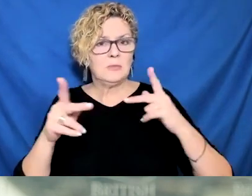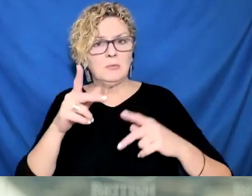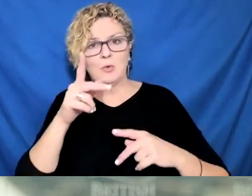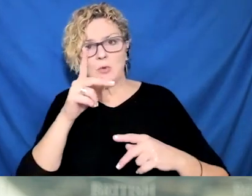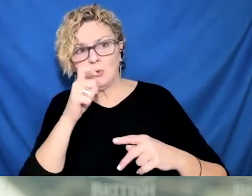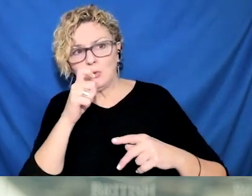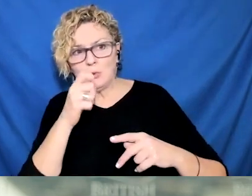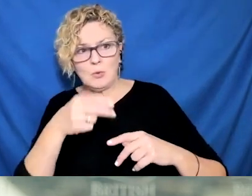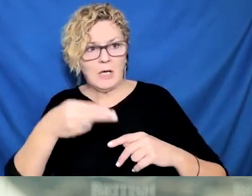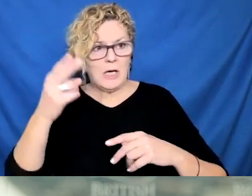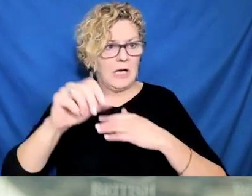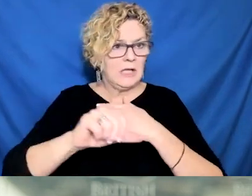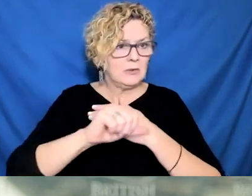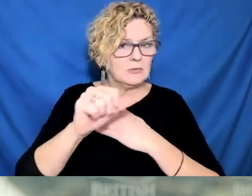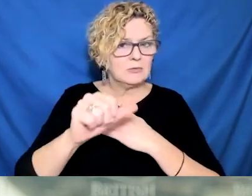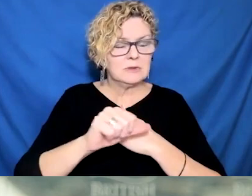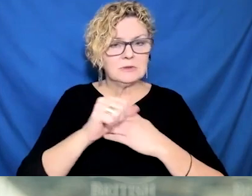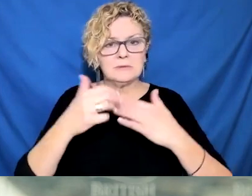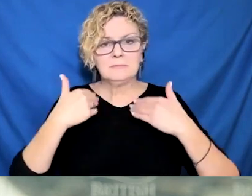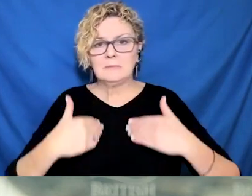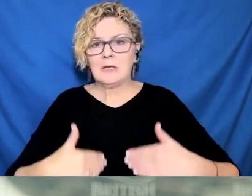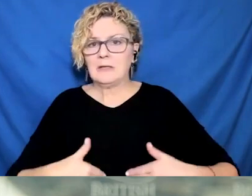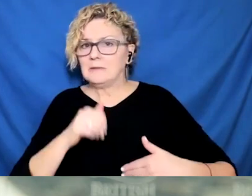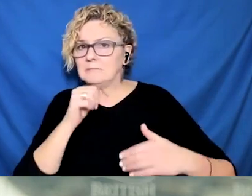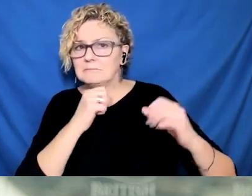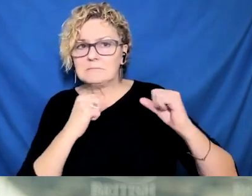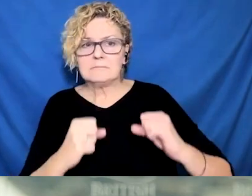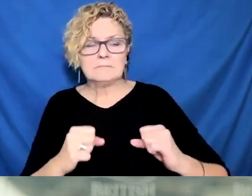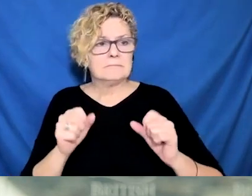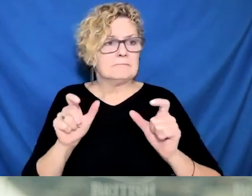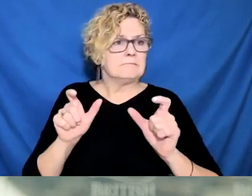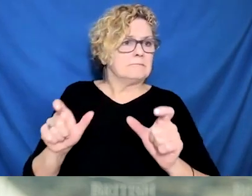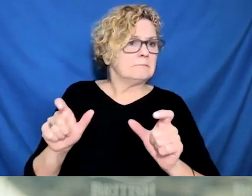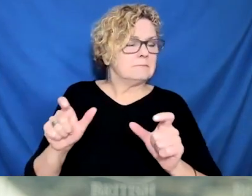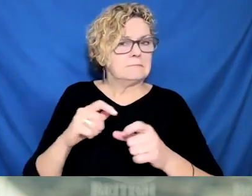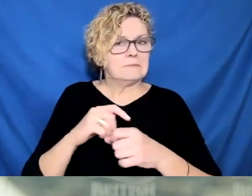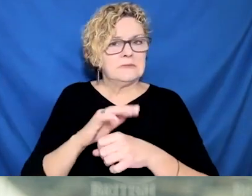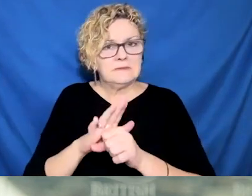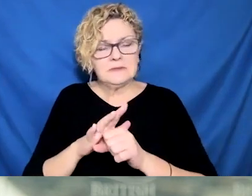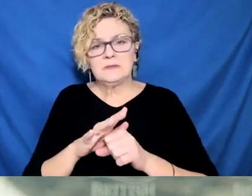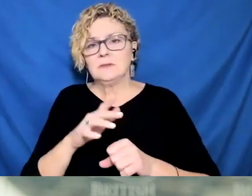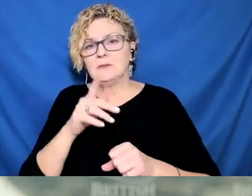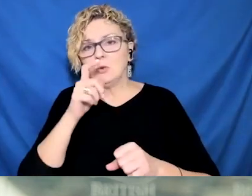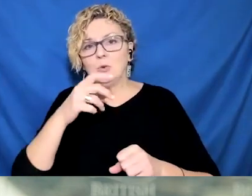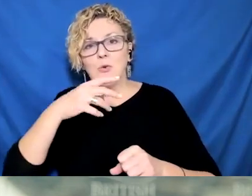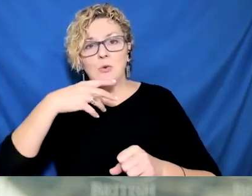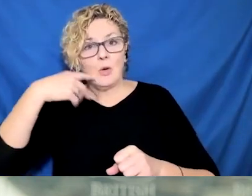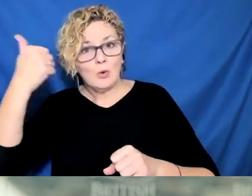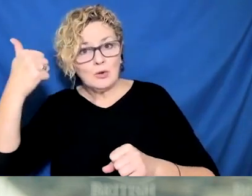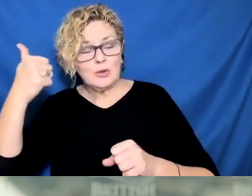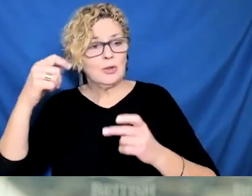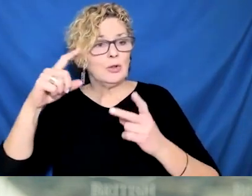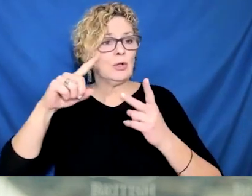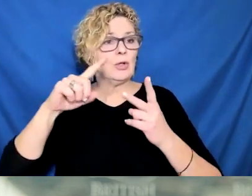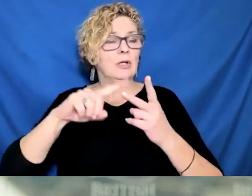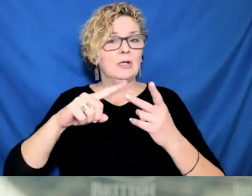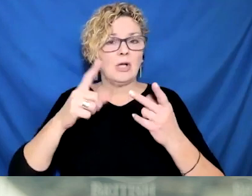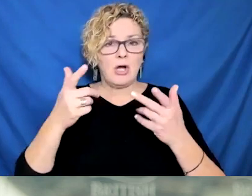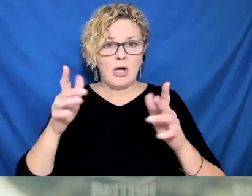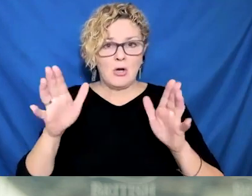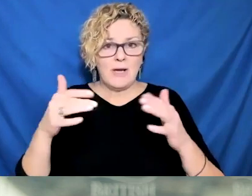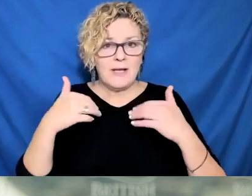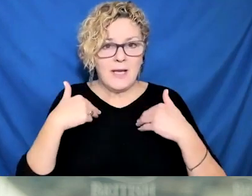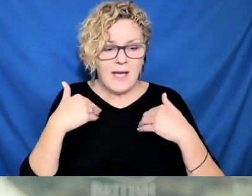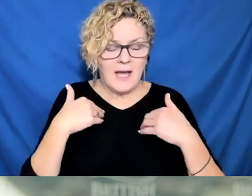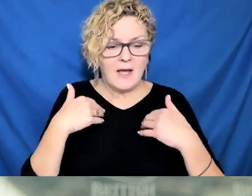on specific, by specific actions in every area to help people deal with a real public health challenge that is more severe